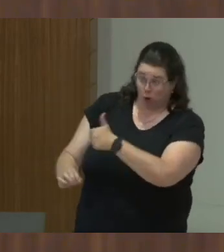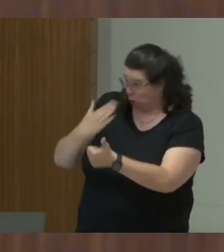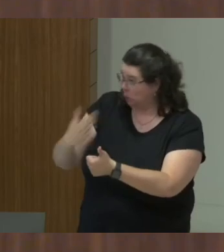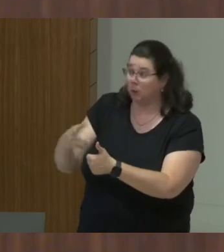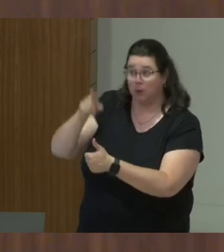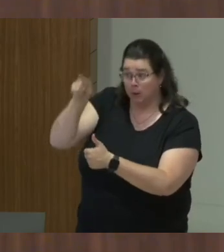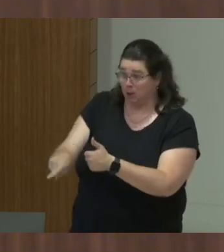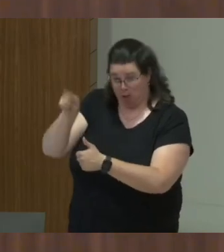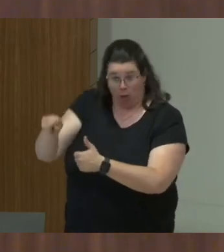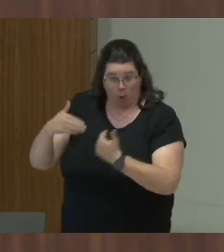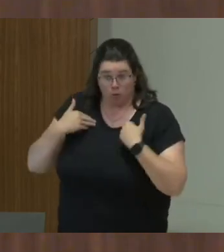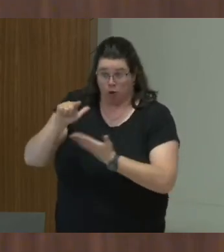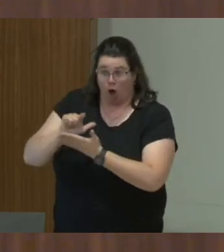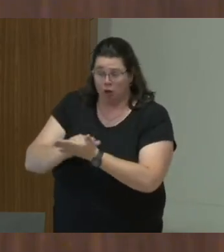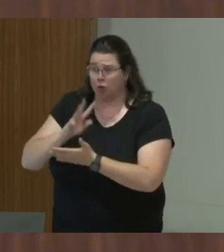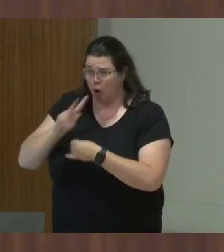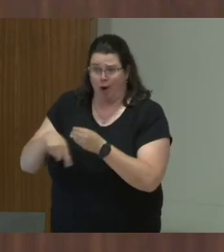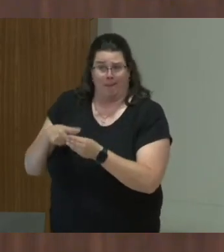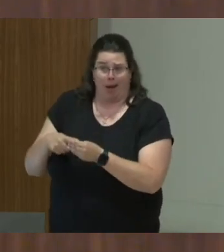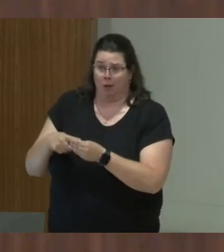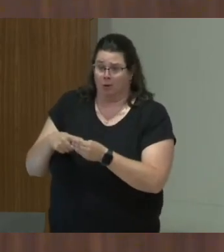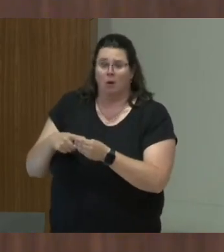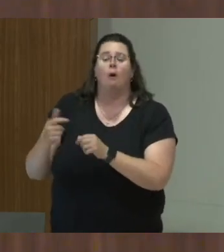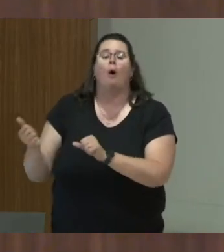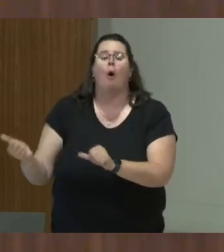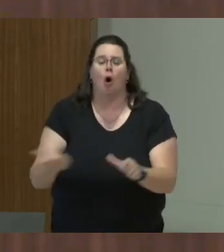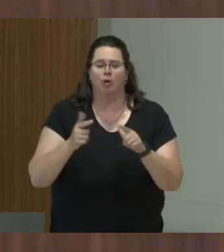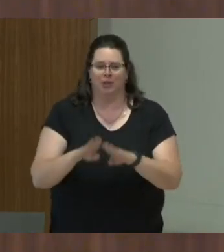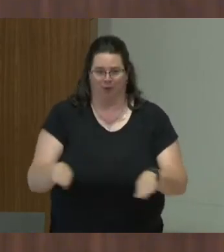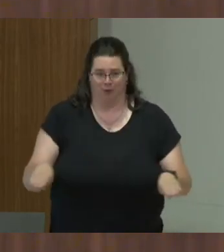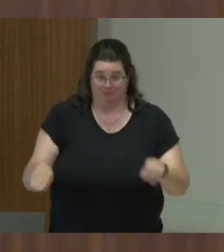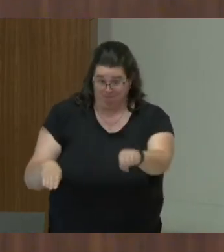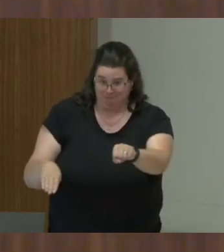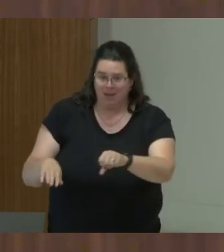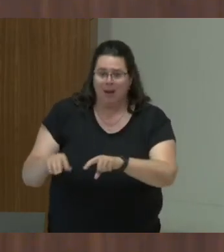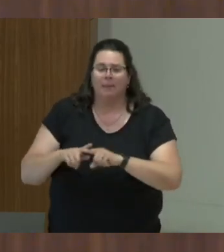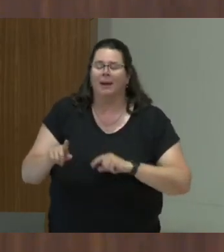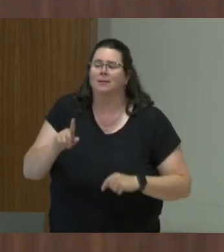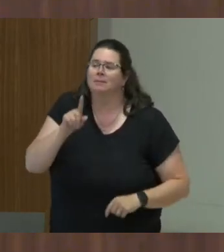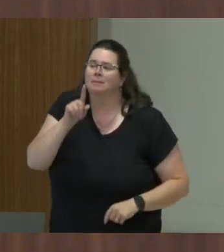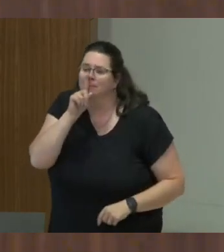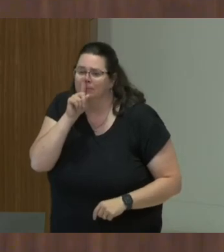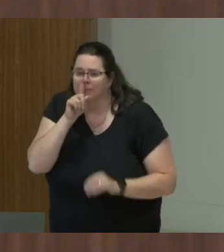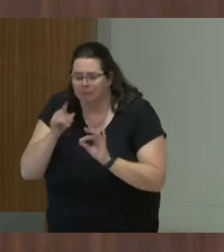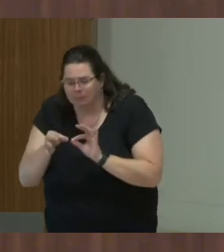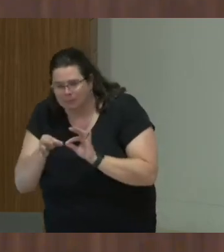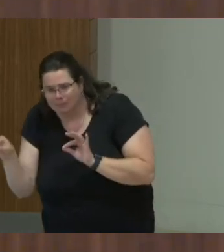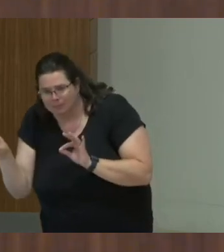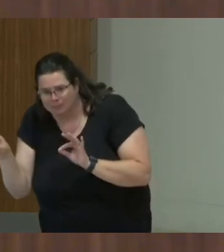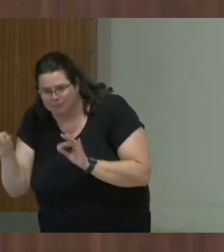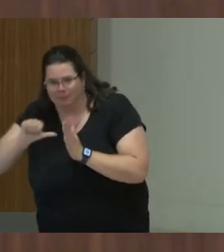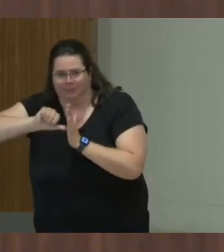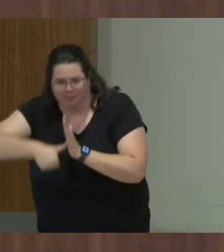fact that these laws talk about all children, they do not have provisions that are there specifically